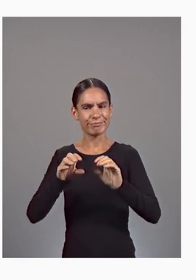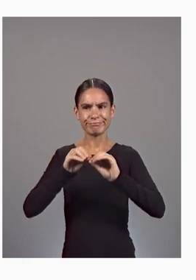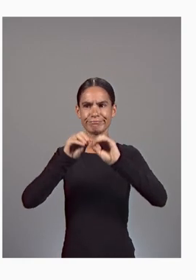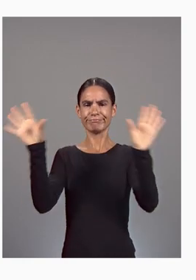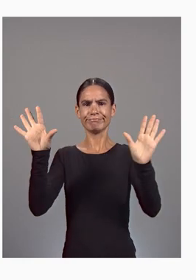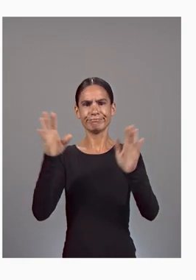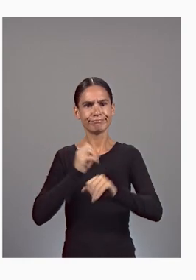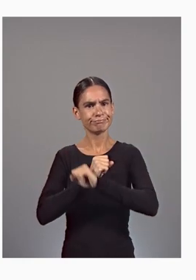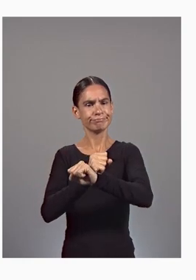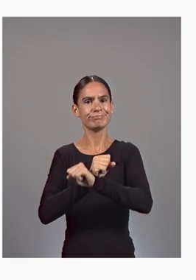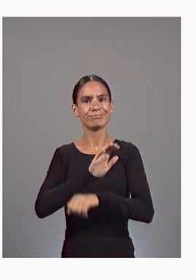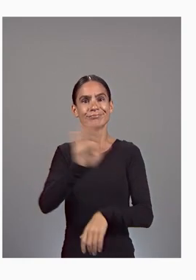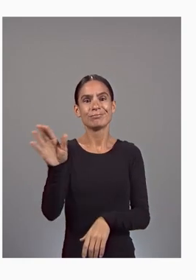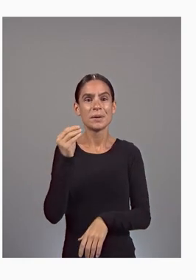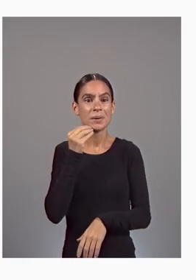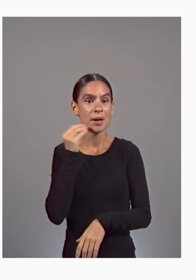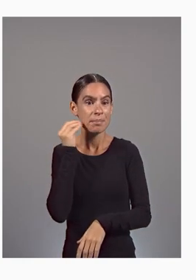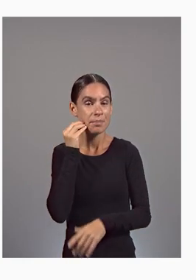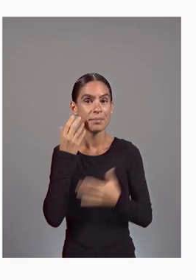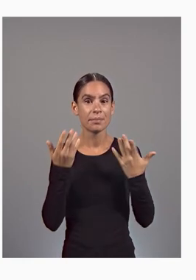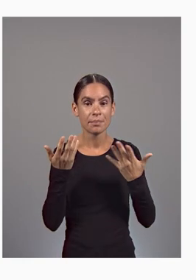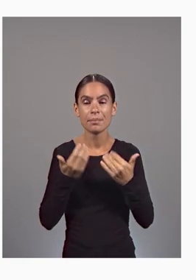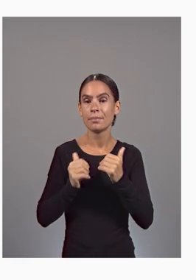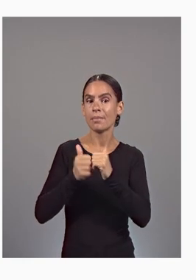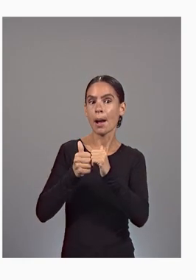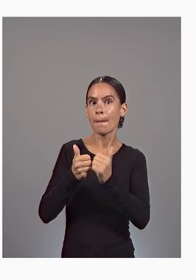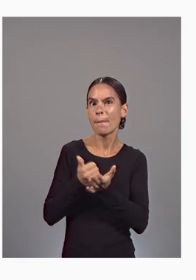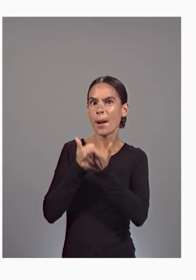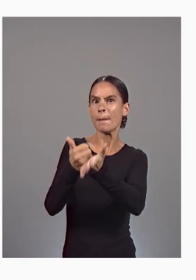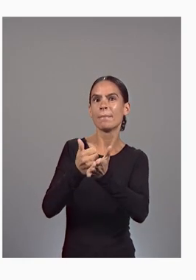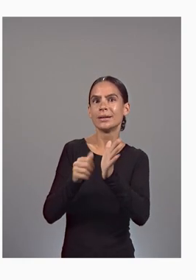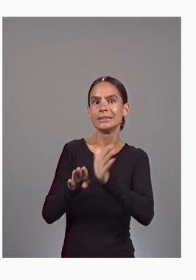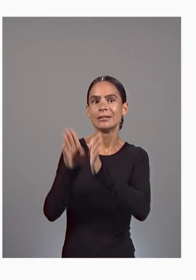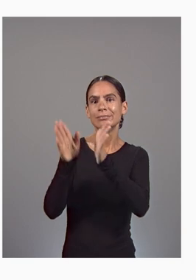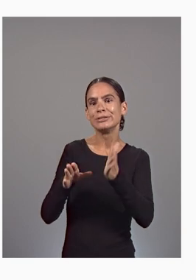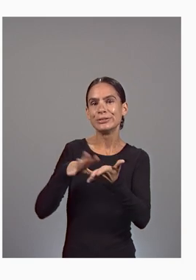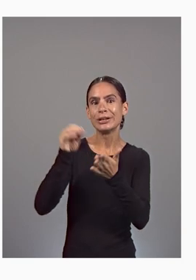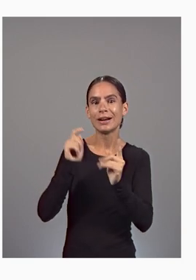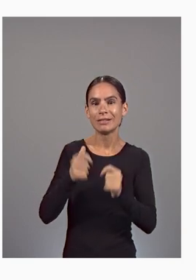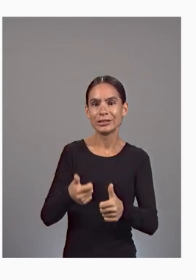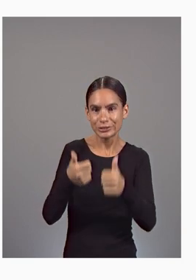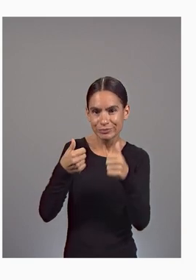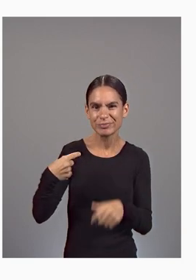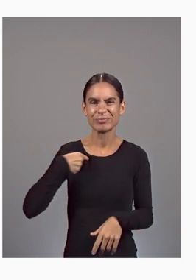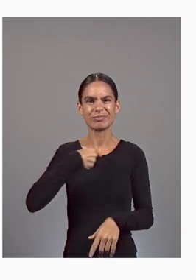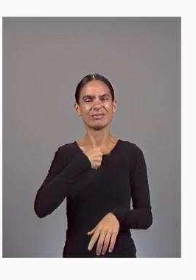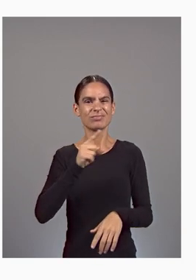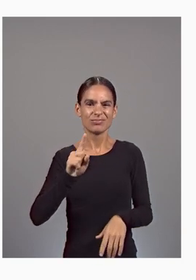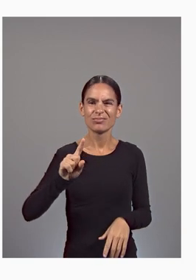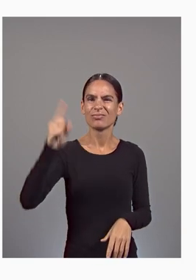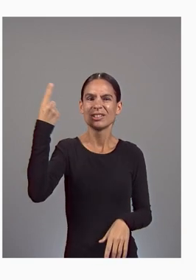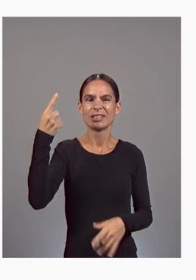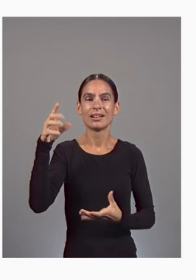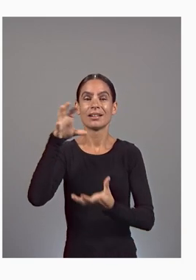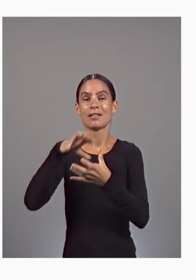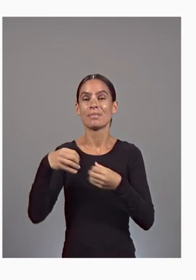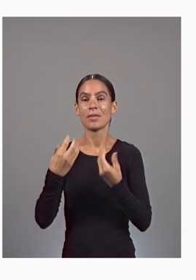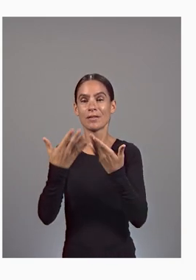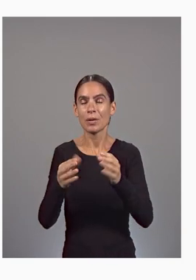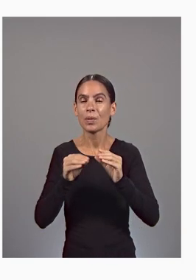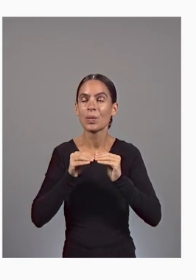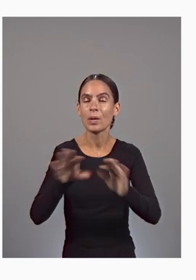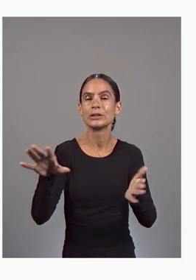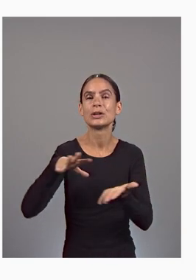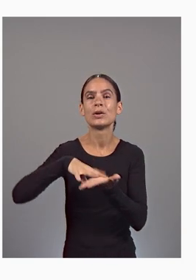Customers help developers learn faster. We were the very first cloud provider to launch a learning